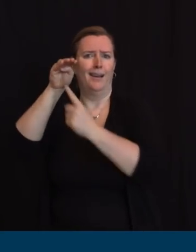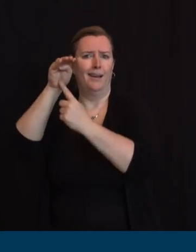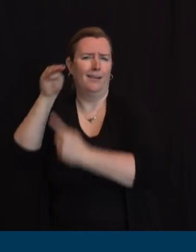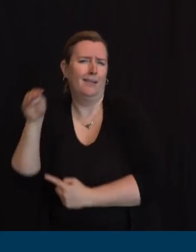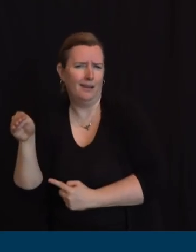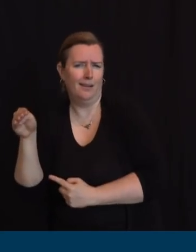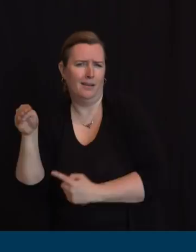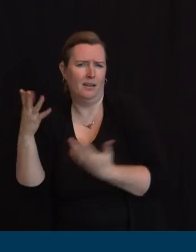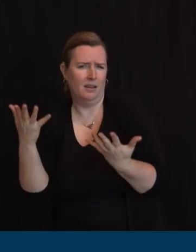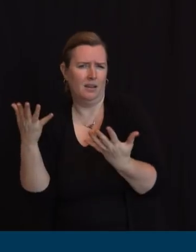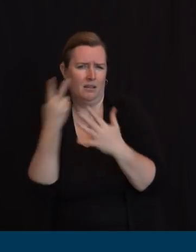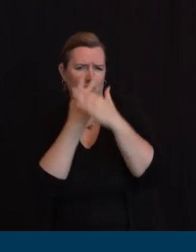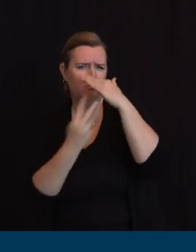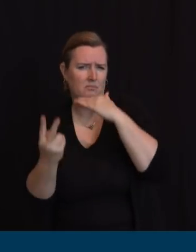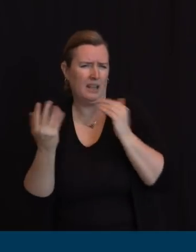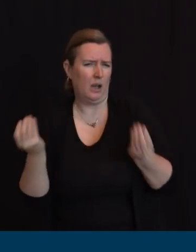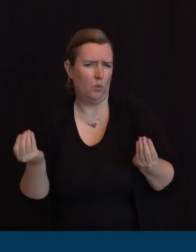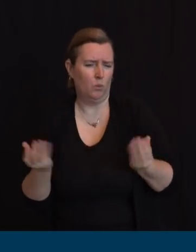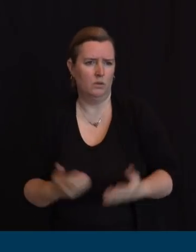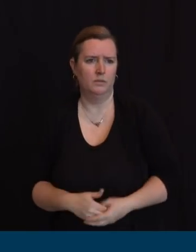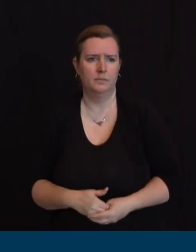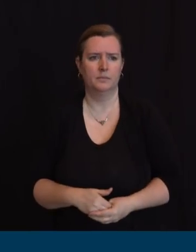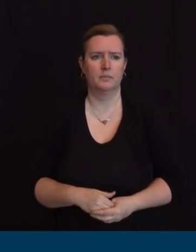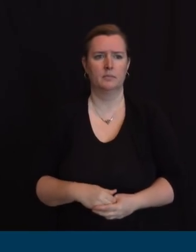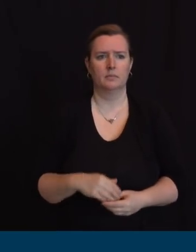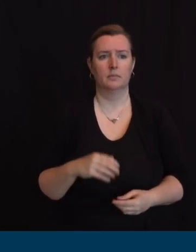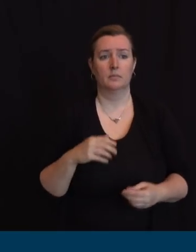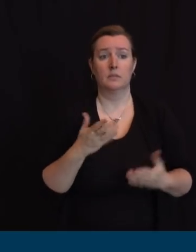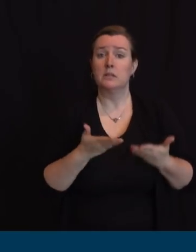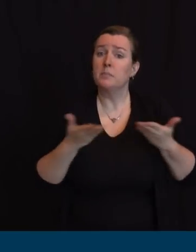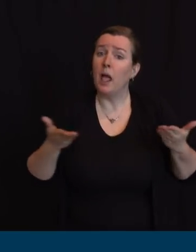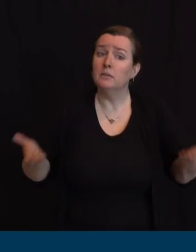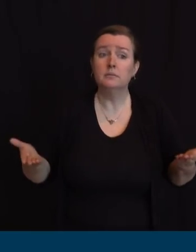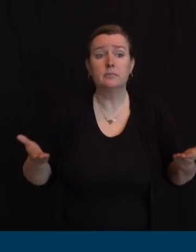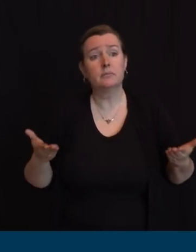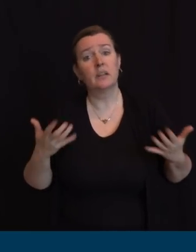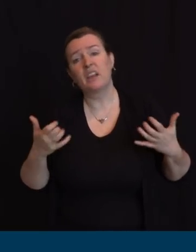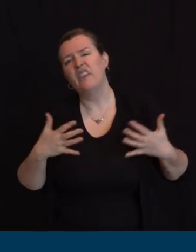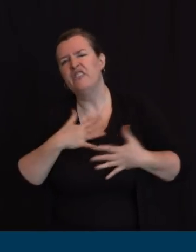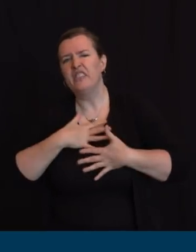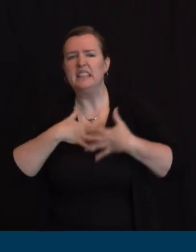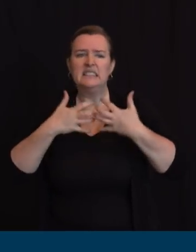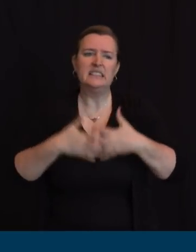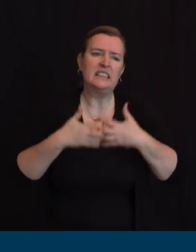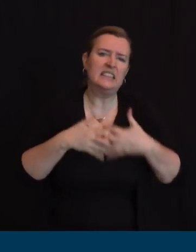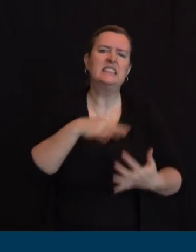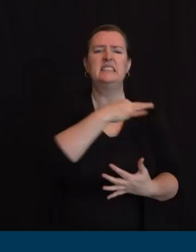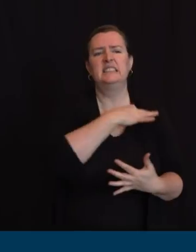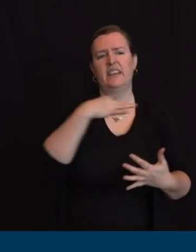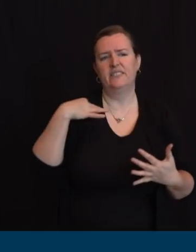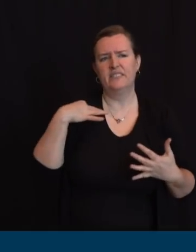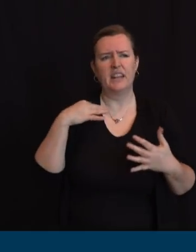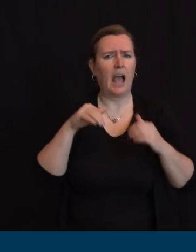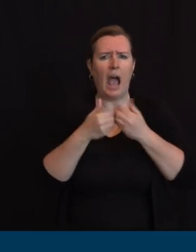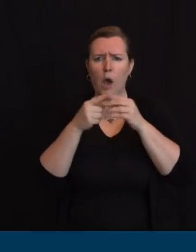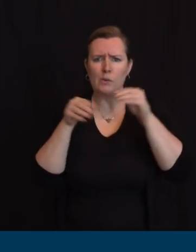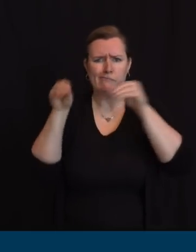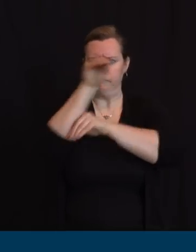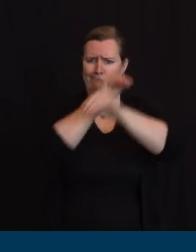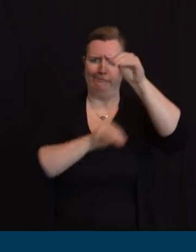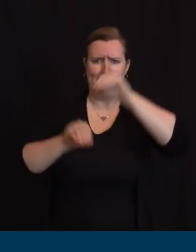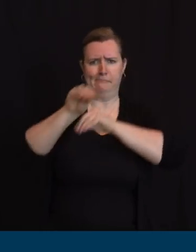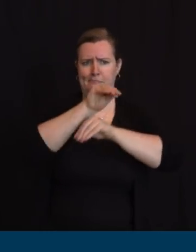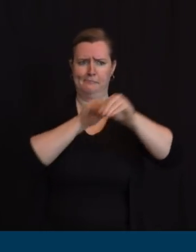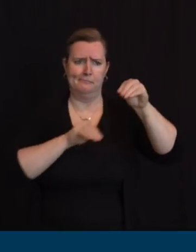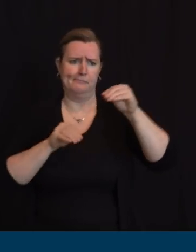ventilators and staff around the state as from hospital to hospital long-term care what you're doing and know on